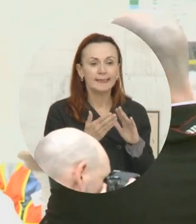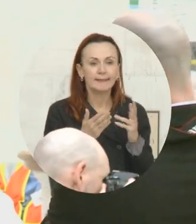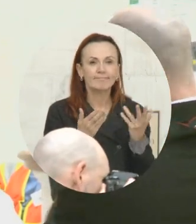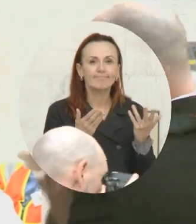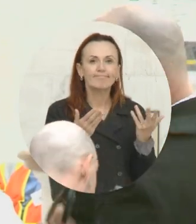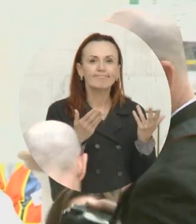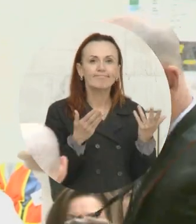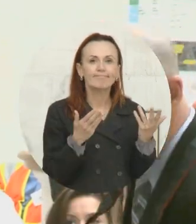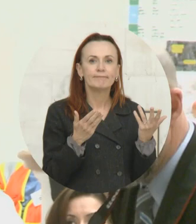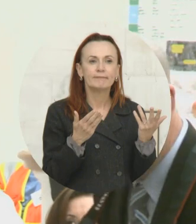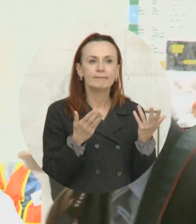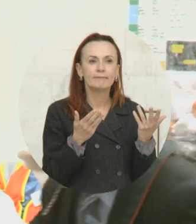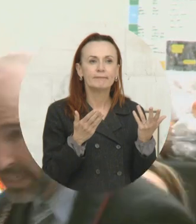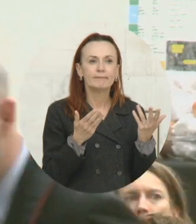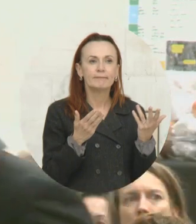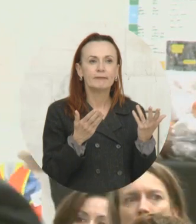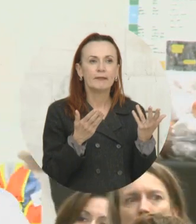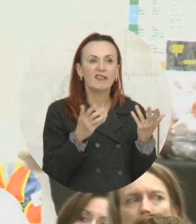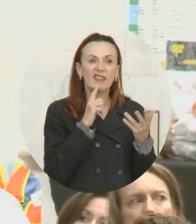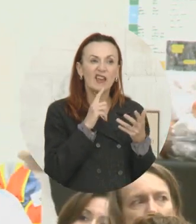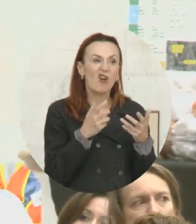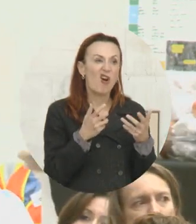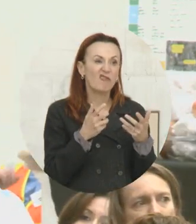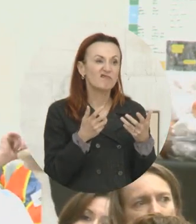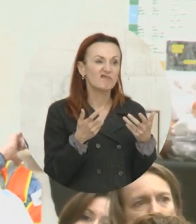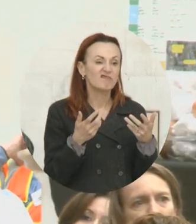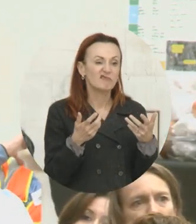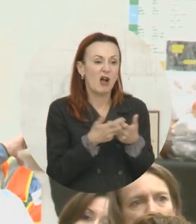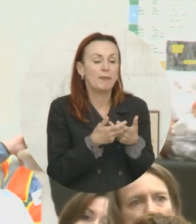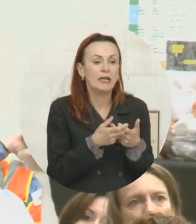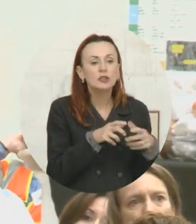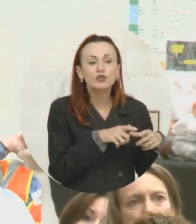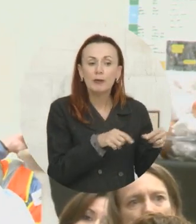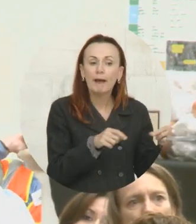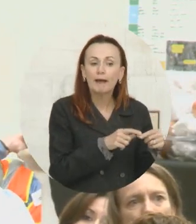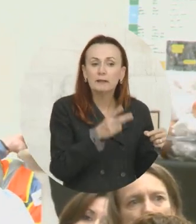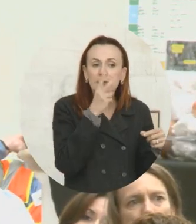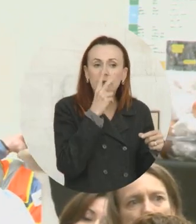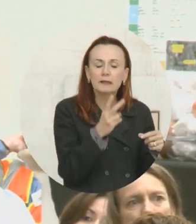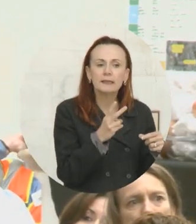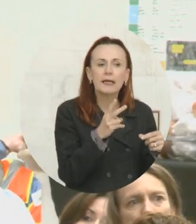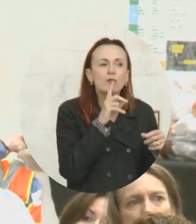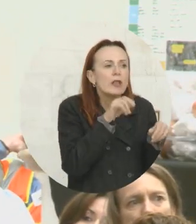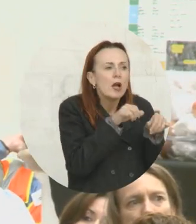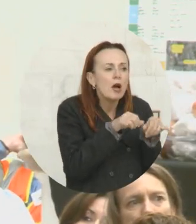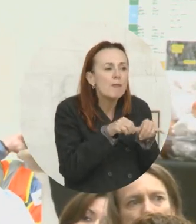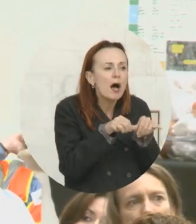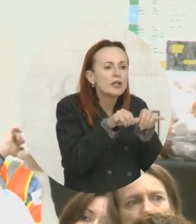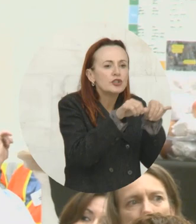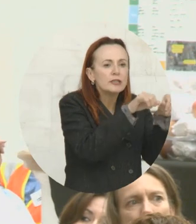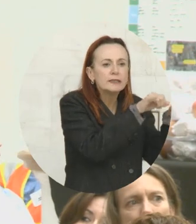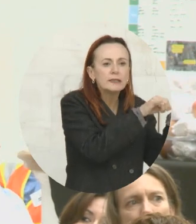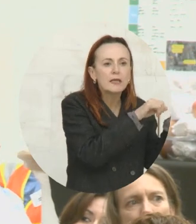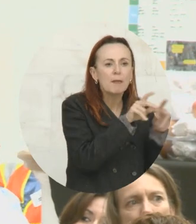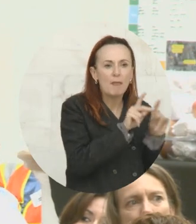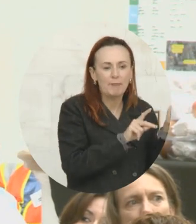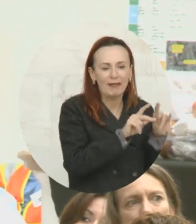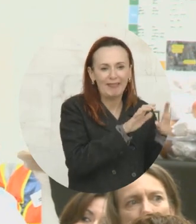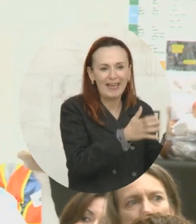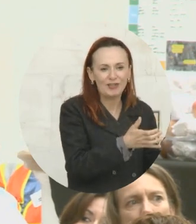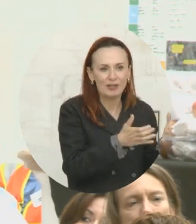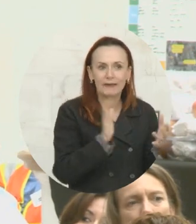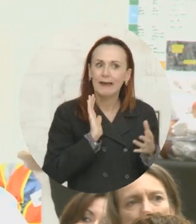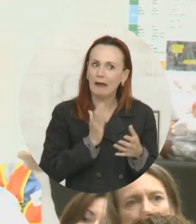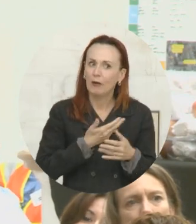a combination? I mean, in Japan we see a very homogenous type of population. Ours